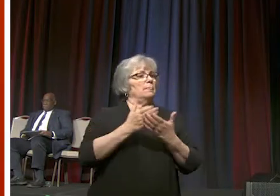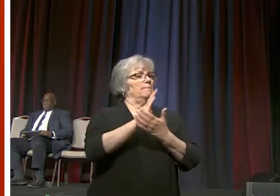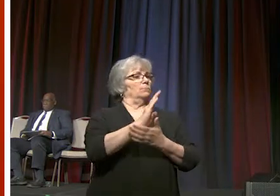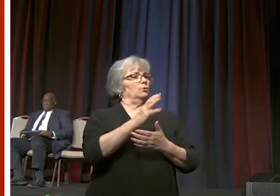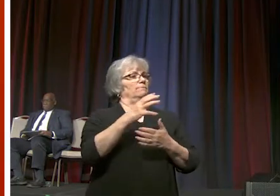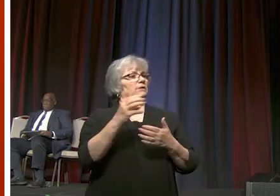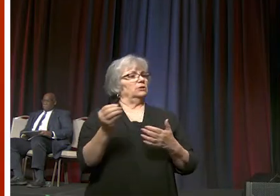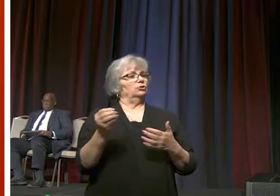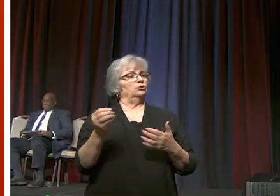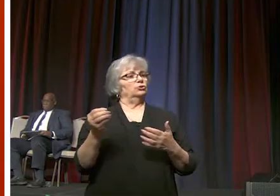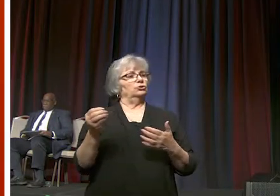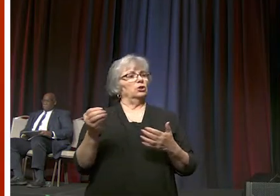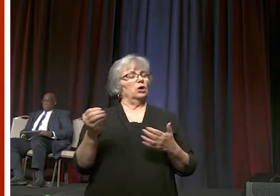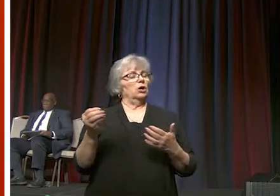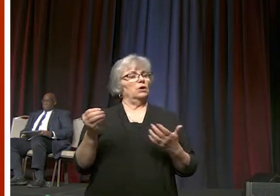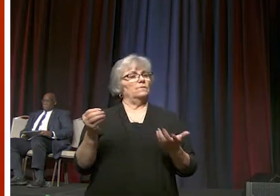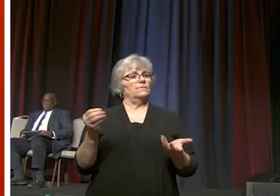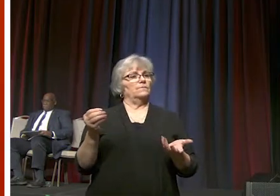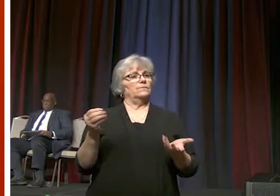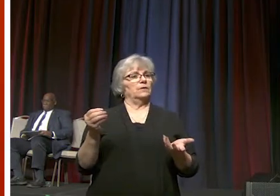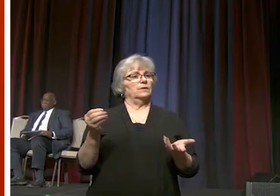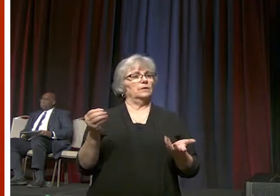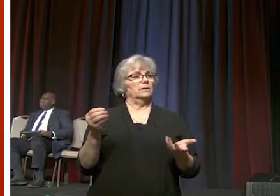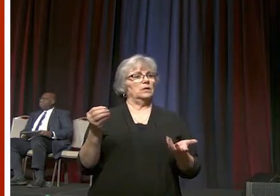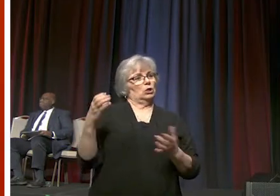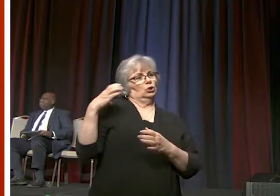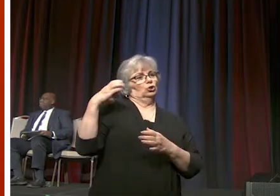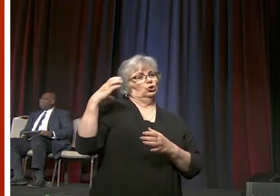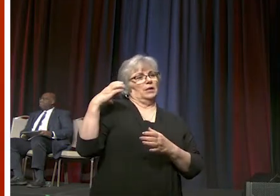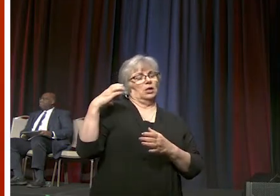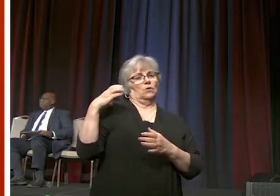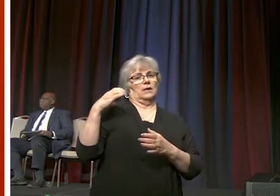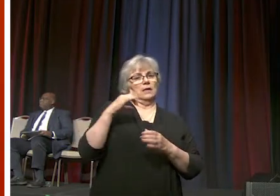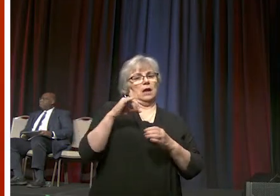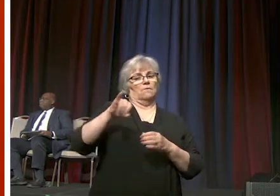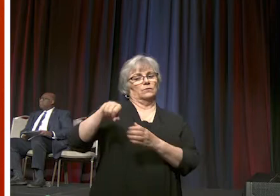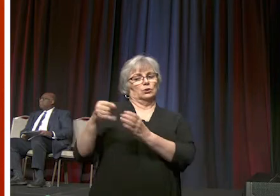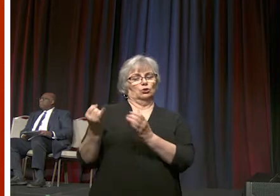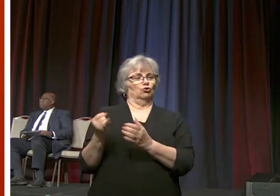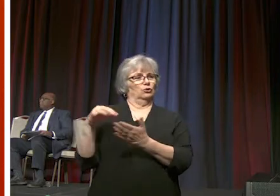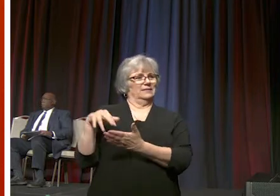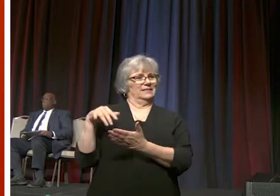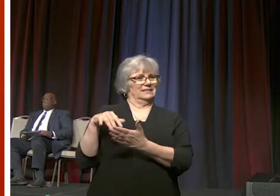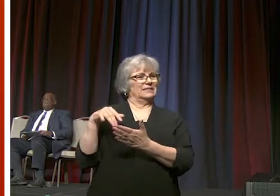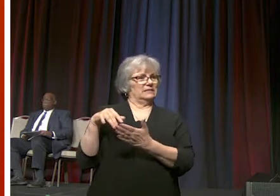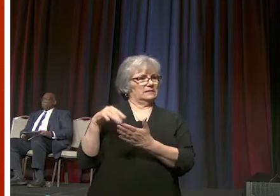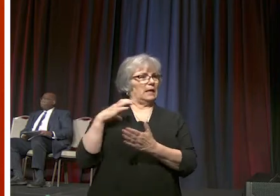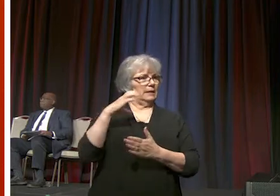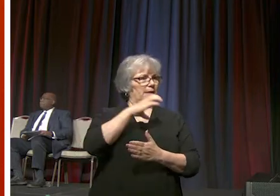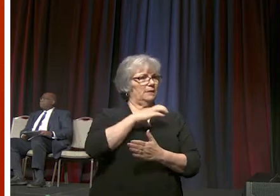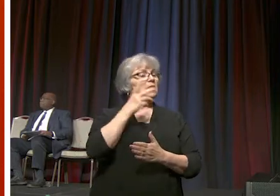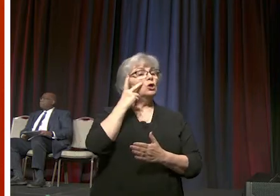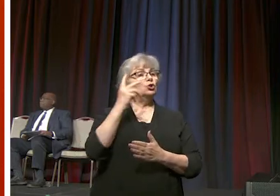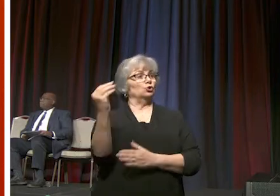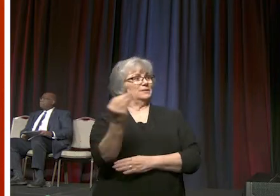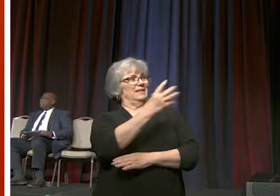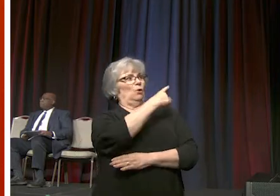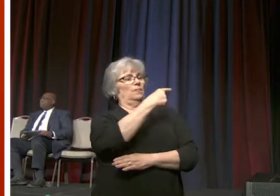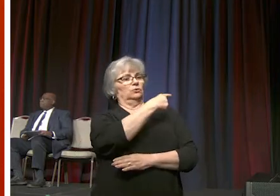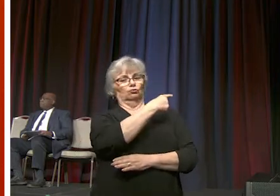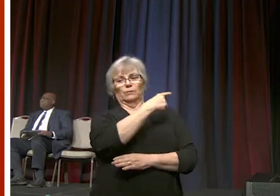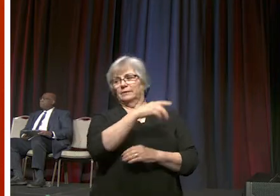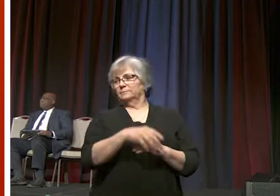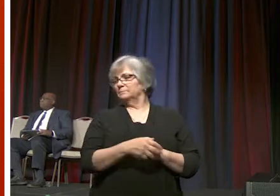of chairing the jurisdictional study committee and if you see on the screen